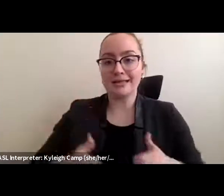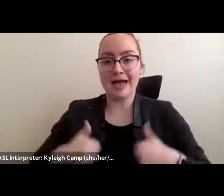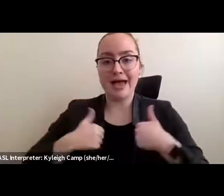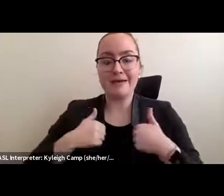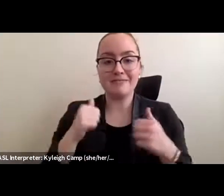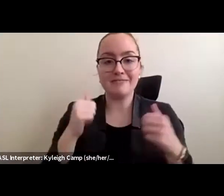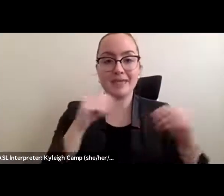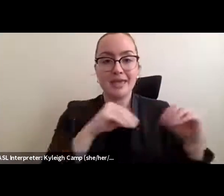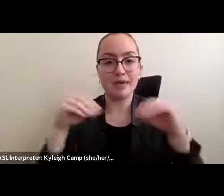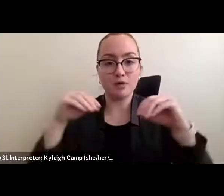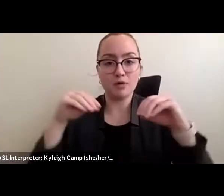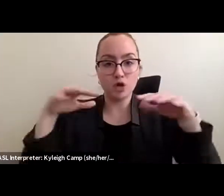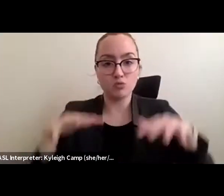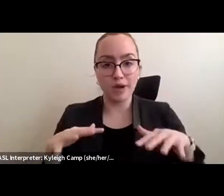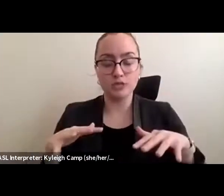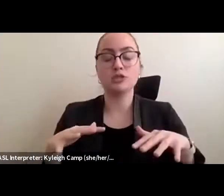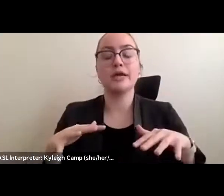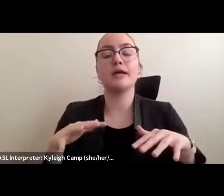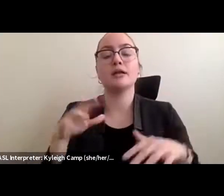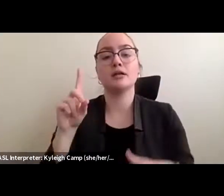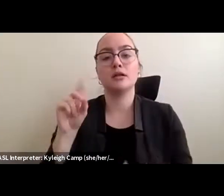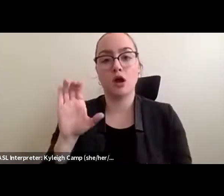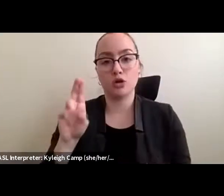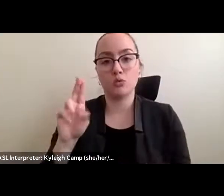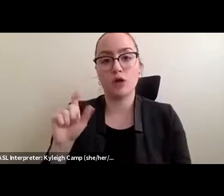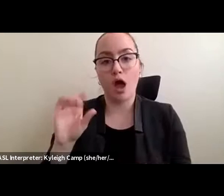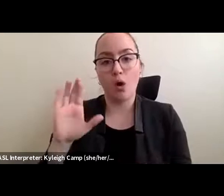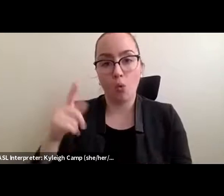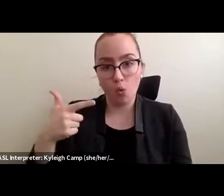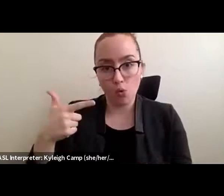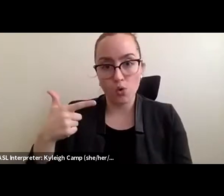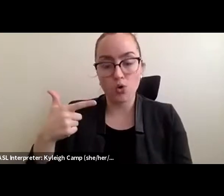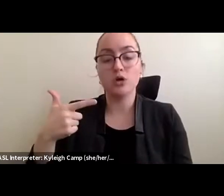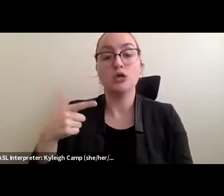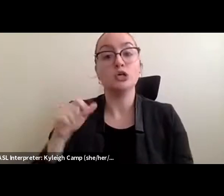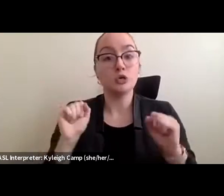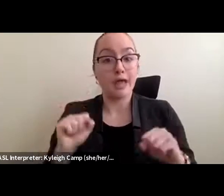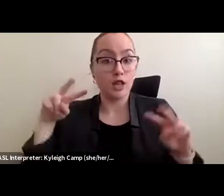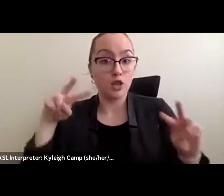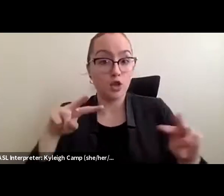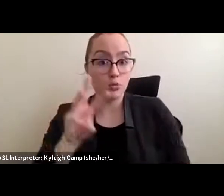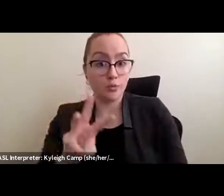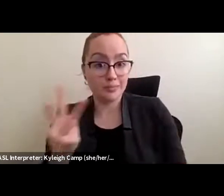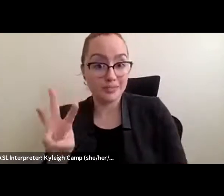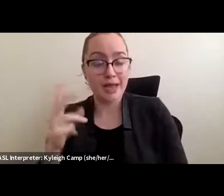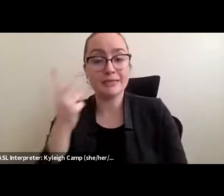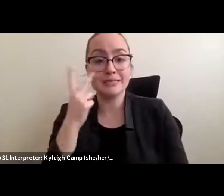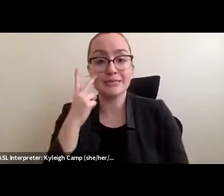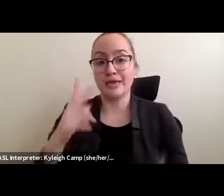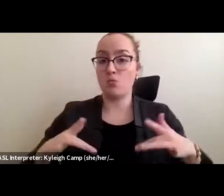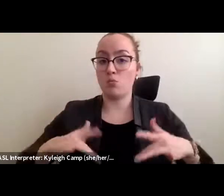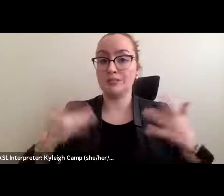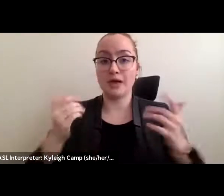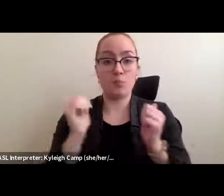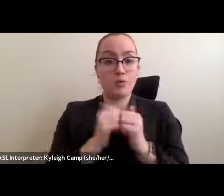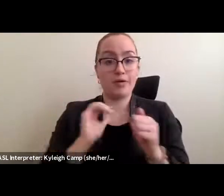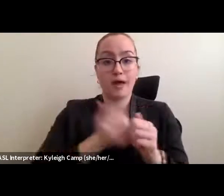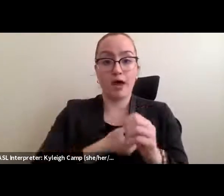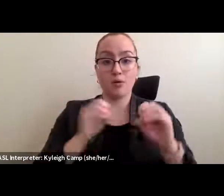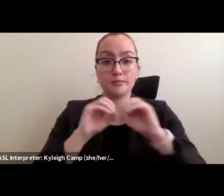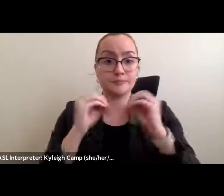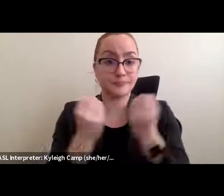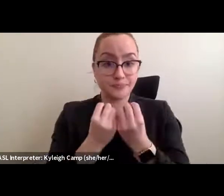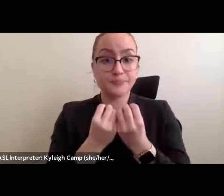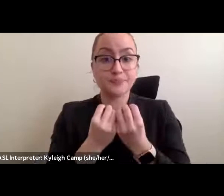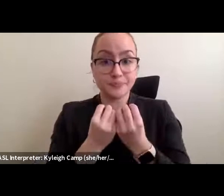go there, follow us on social media to figure out what we're up to at any given moment. But just like Ali said, and Nicole to